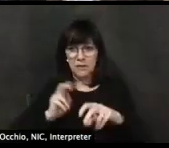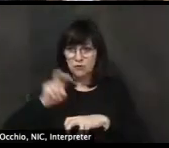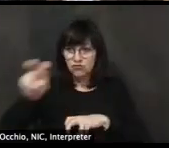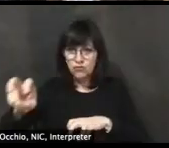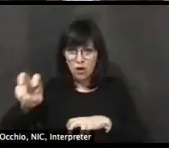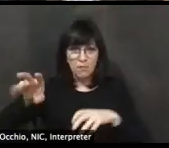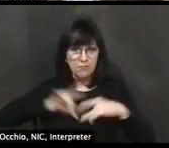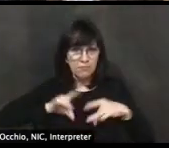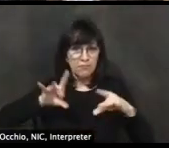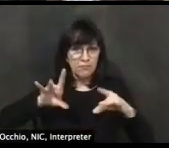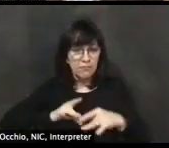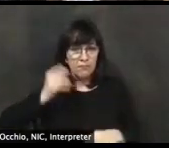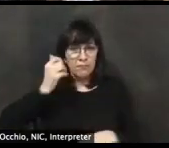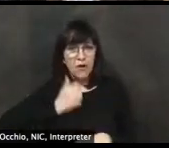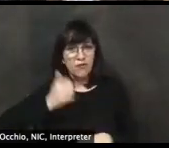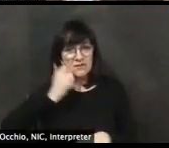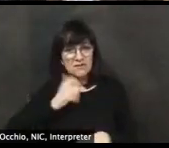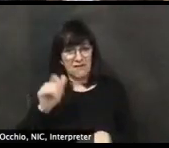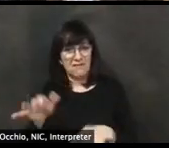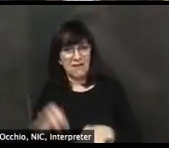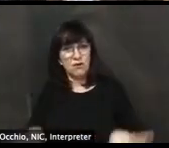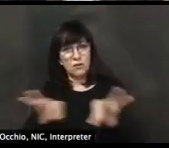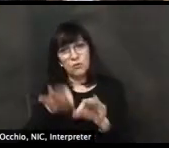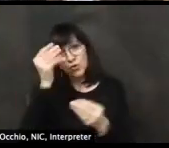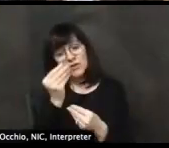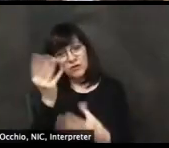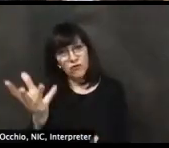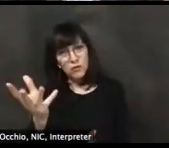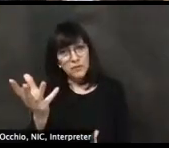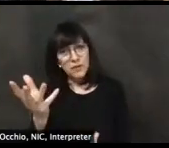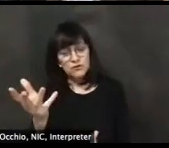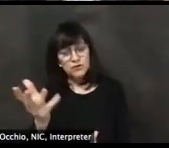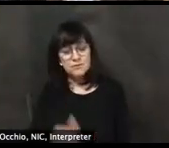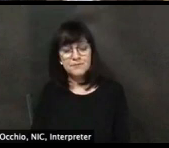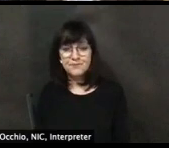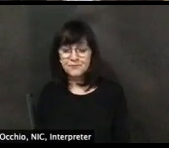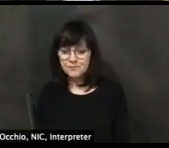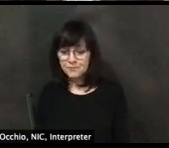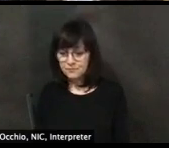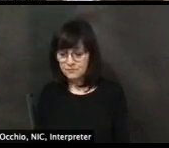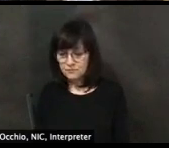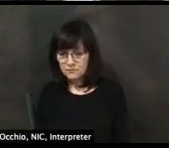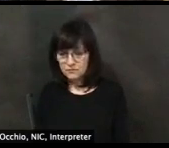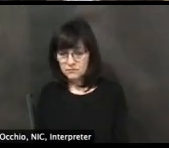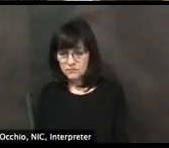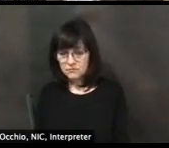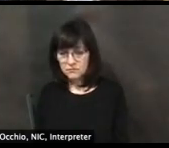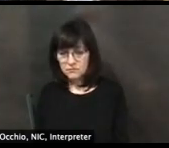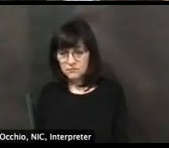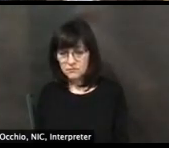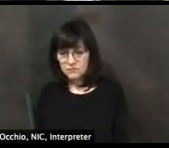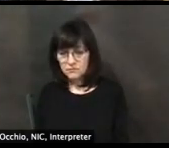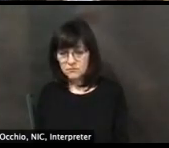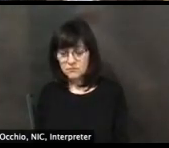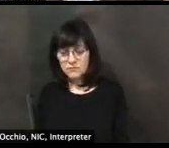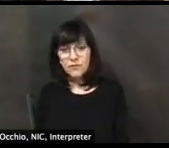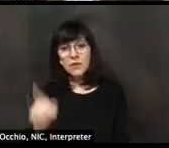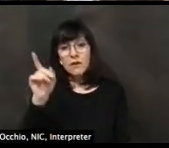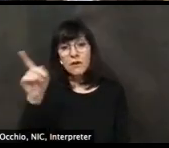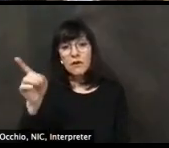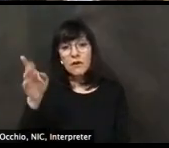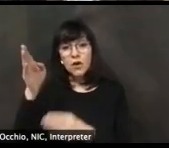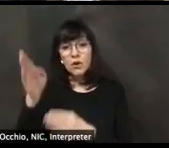Thank you, Dr. Itay. And a follow-up for, for you and the Facebook comments here from Catherine, who says that I have a compromised immune system,